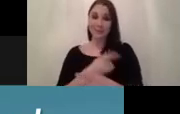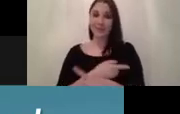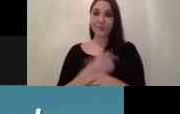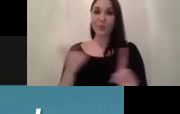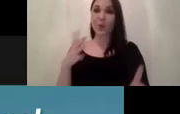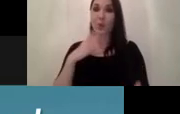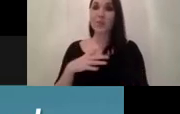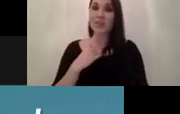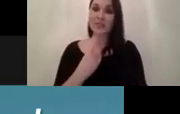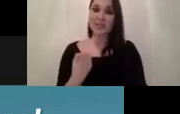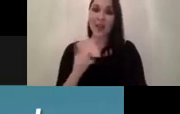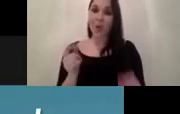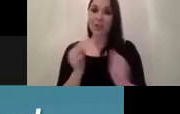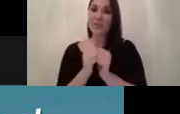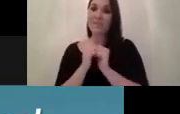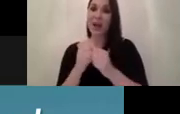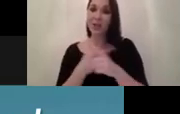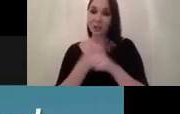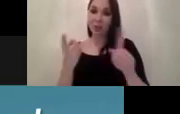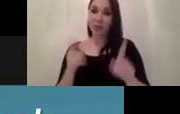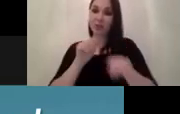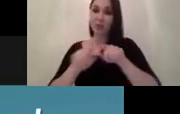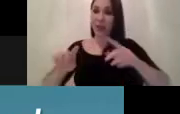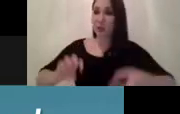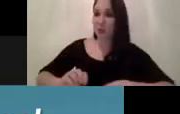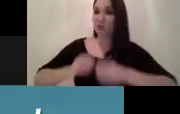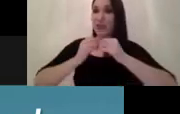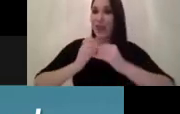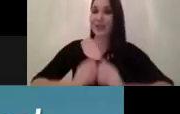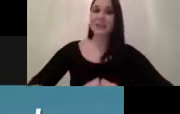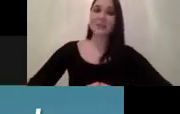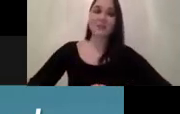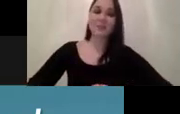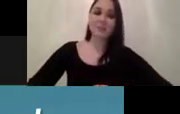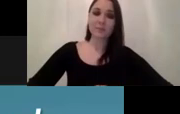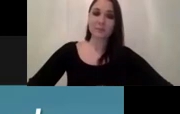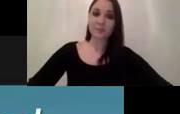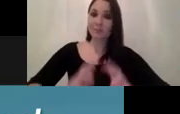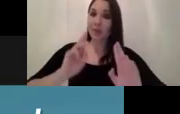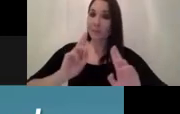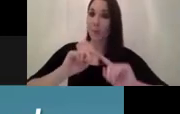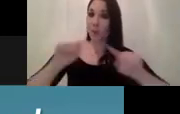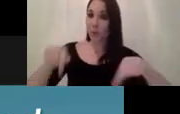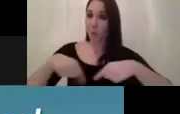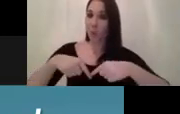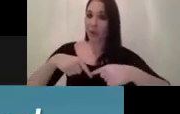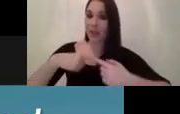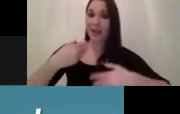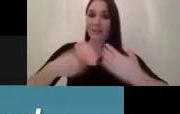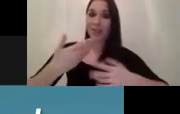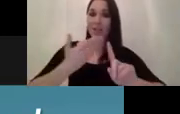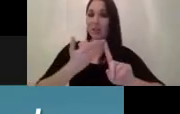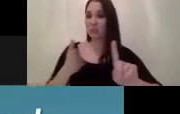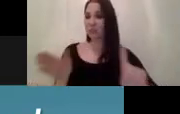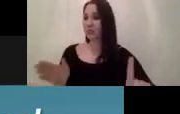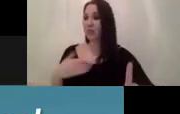that you're trying to create with this machine learning based project all right i'm hoping that we eventually get away from oh i read a